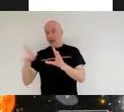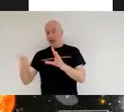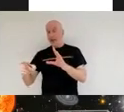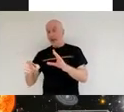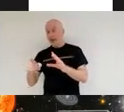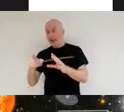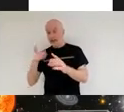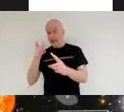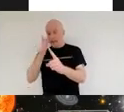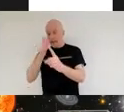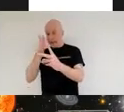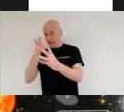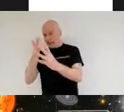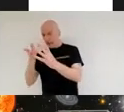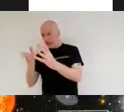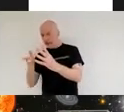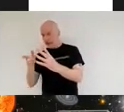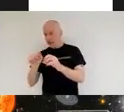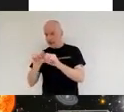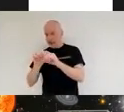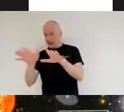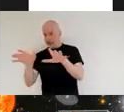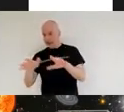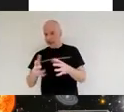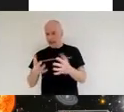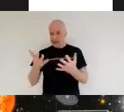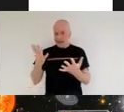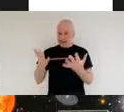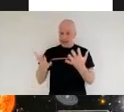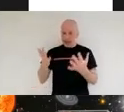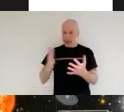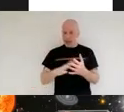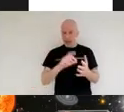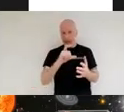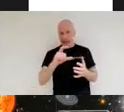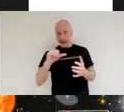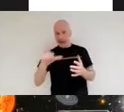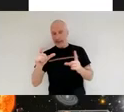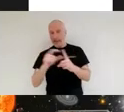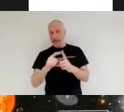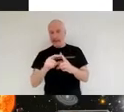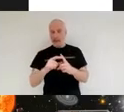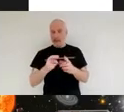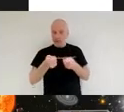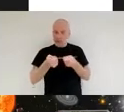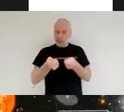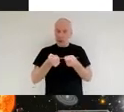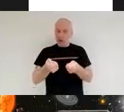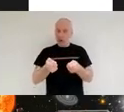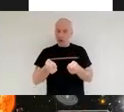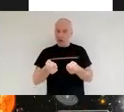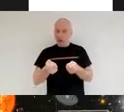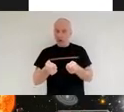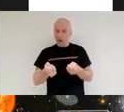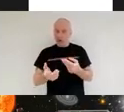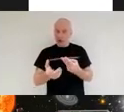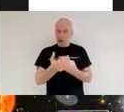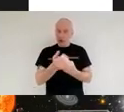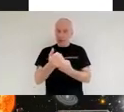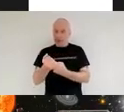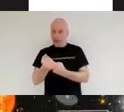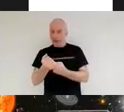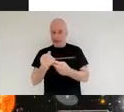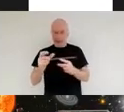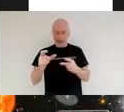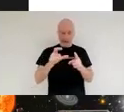analogous very very similar to the ccds the charged couple devices that you would have in a digital camera but they are made of a